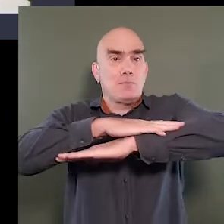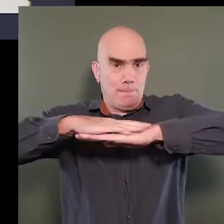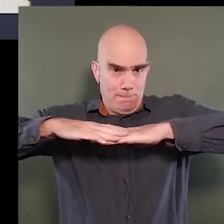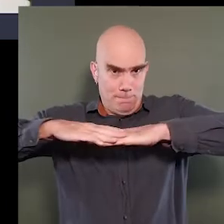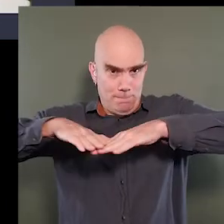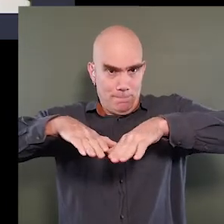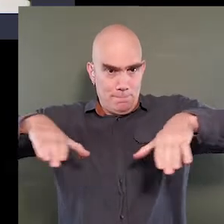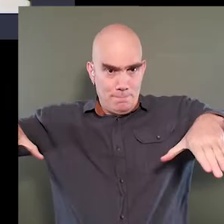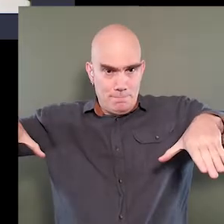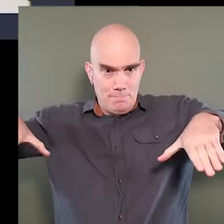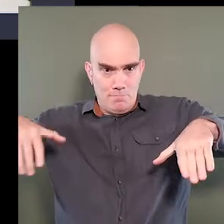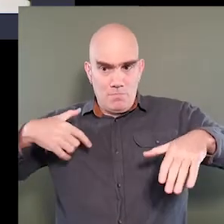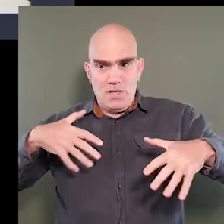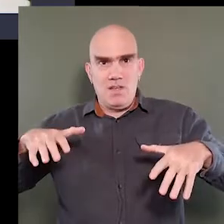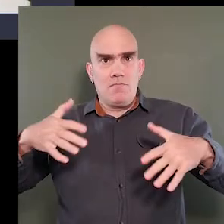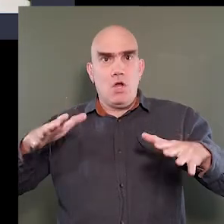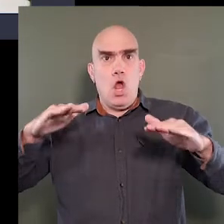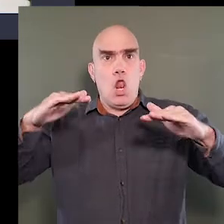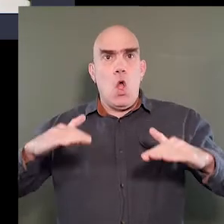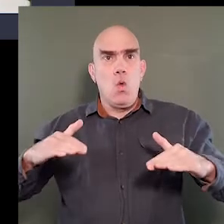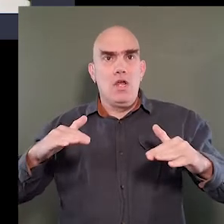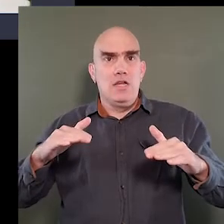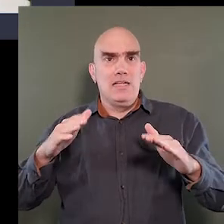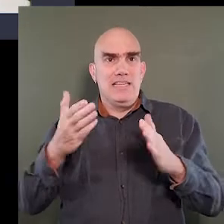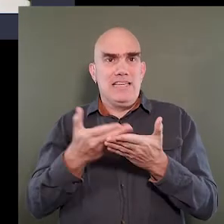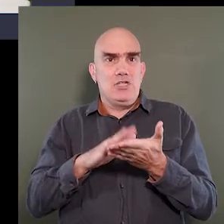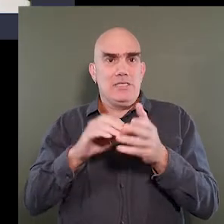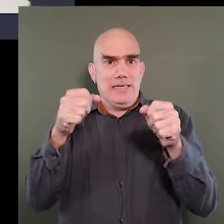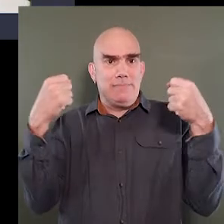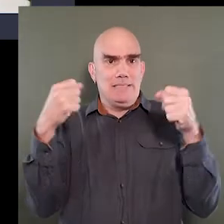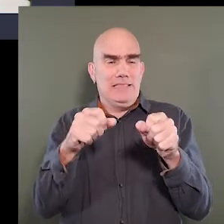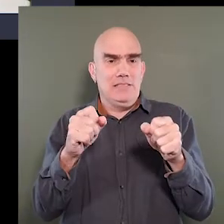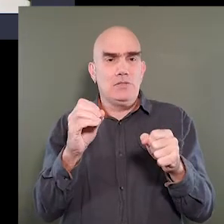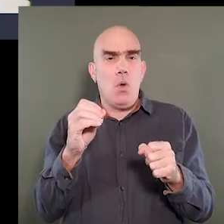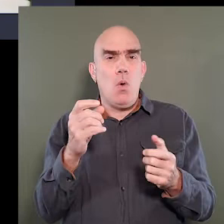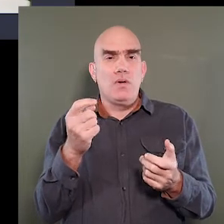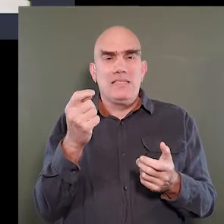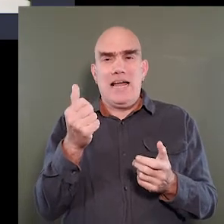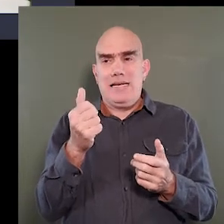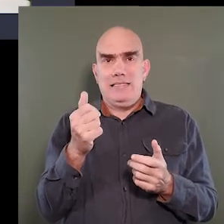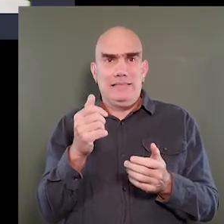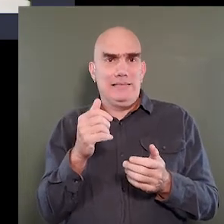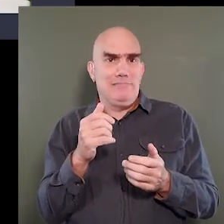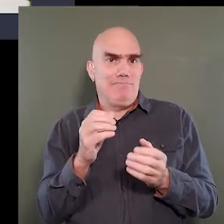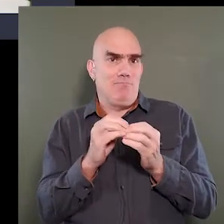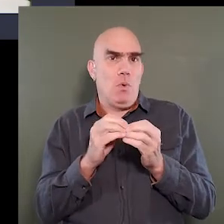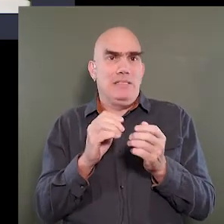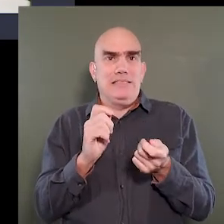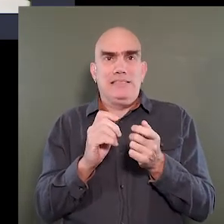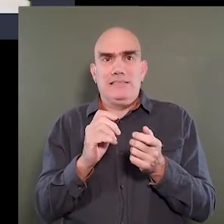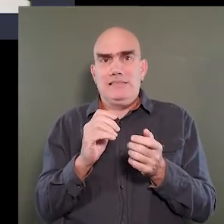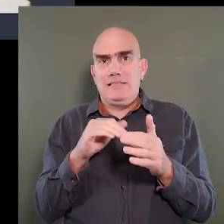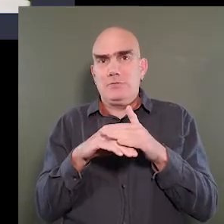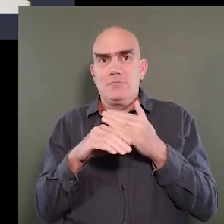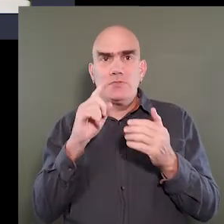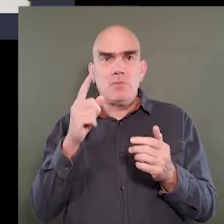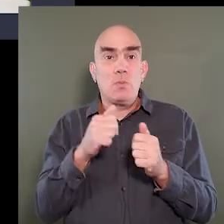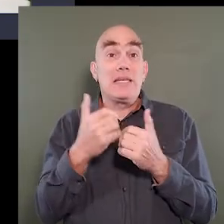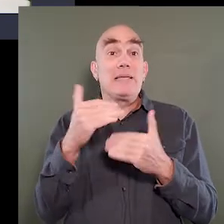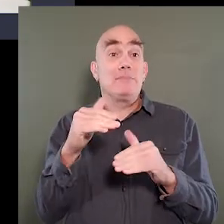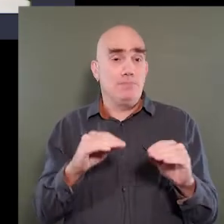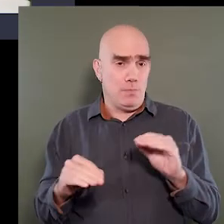countertops. We've lowered the kitchen cabinets so they're slightly accessible to somebody with limited mobility.